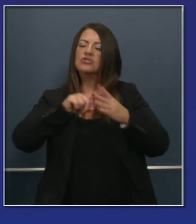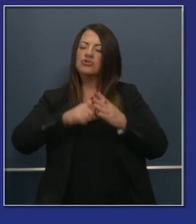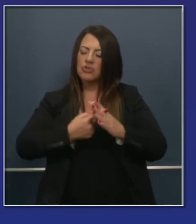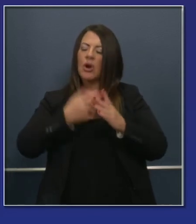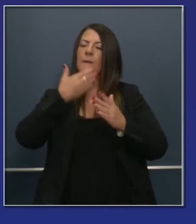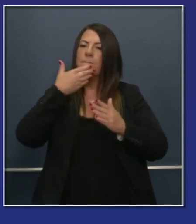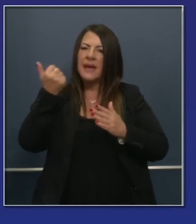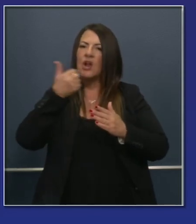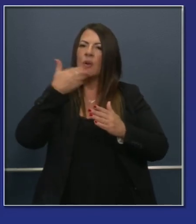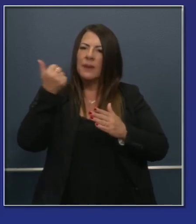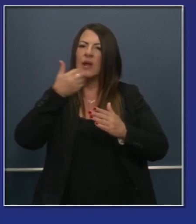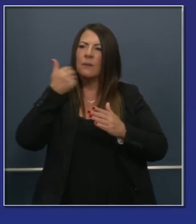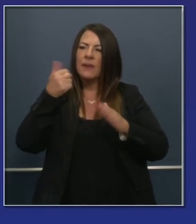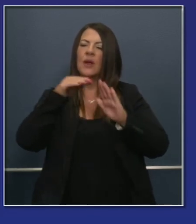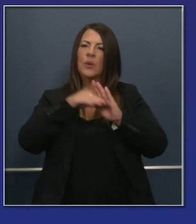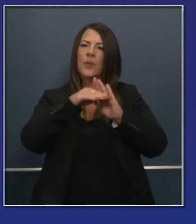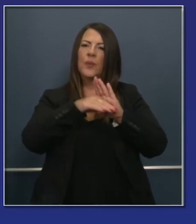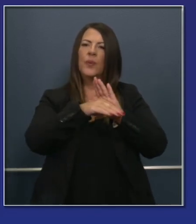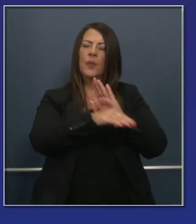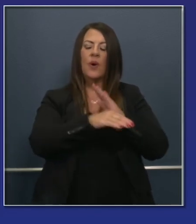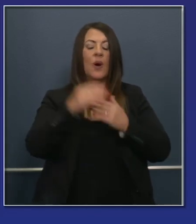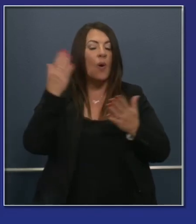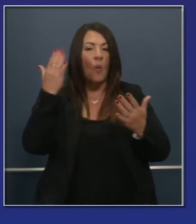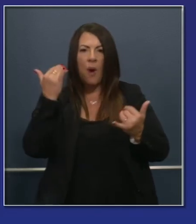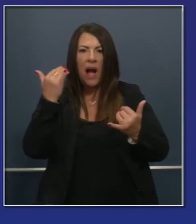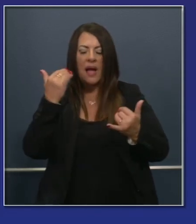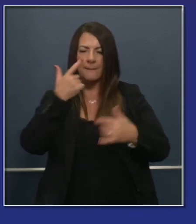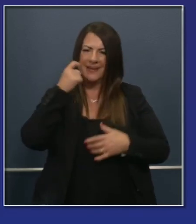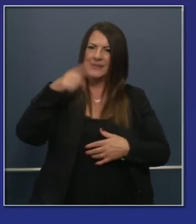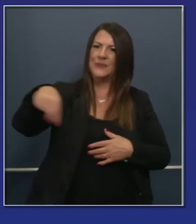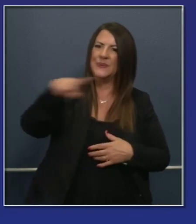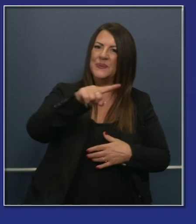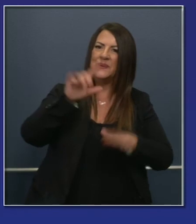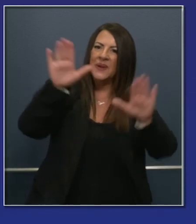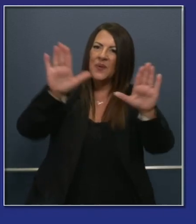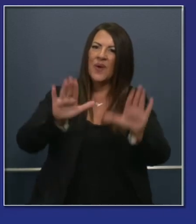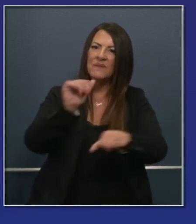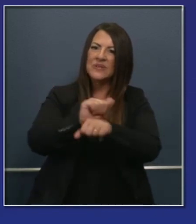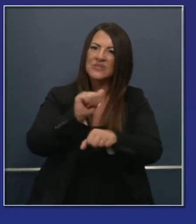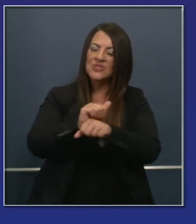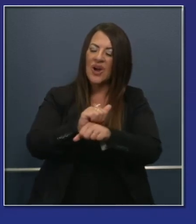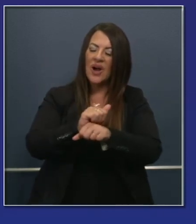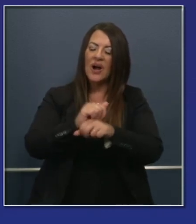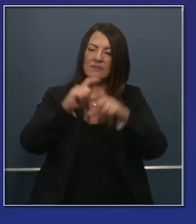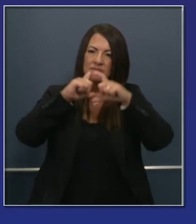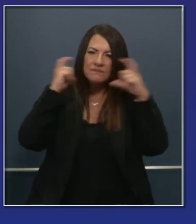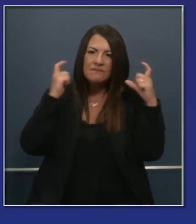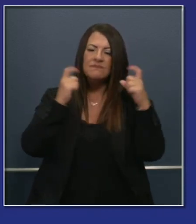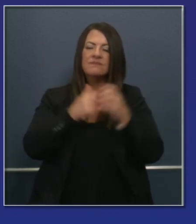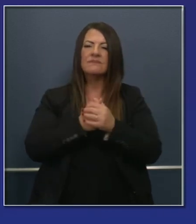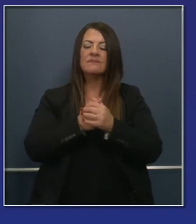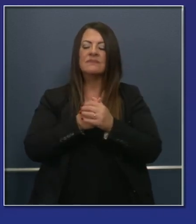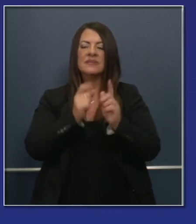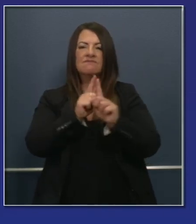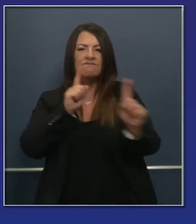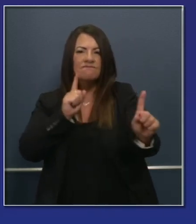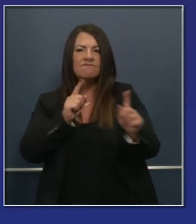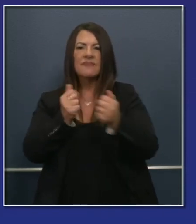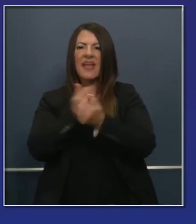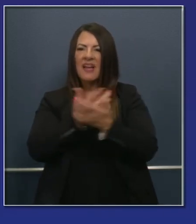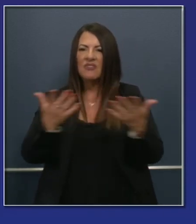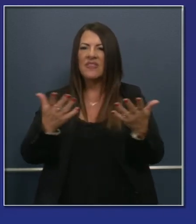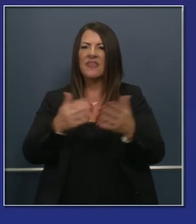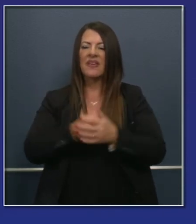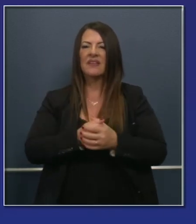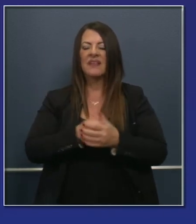moving in the right direction because of all of your outstanding work. Thank you to everybody watching. Thank you to